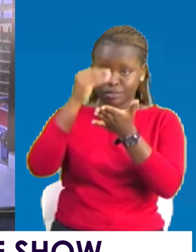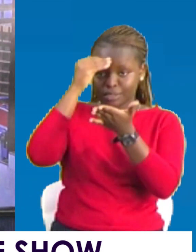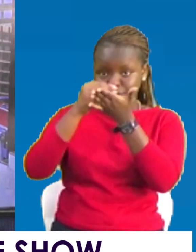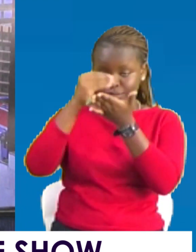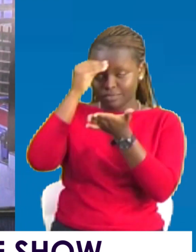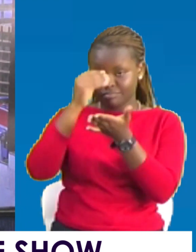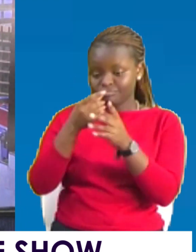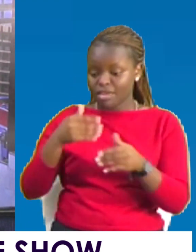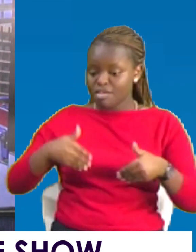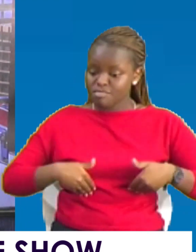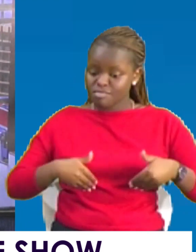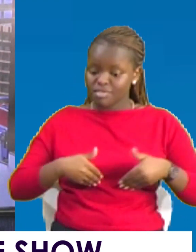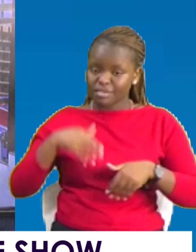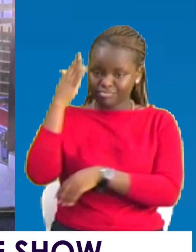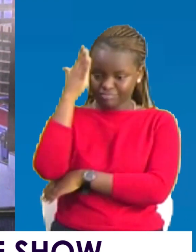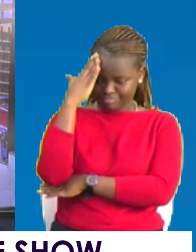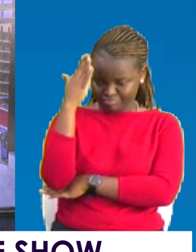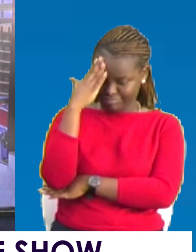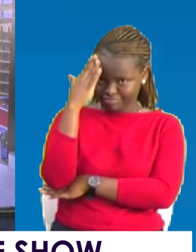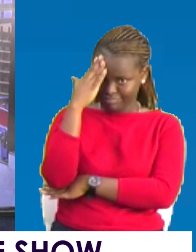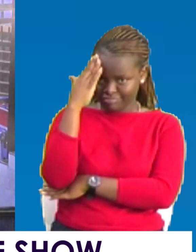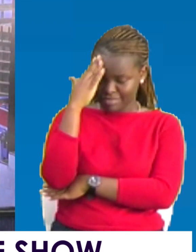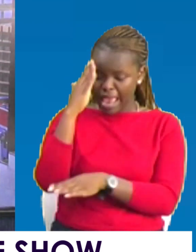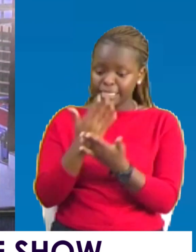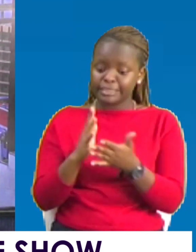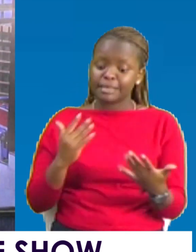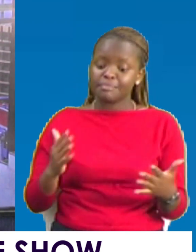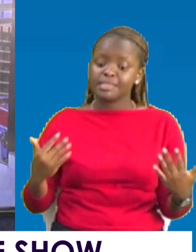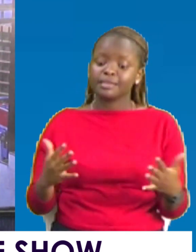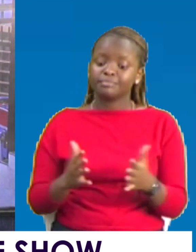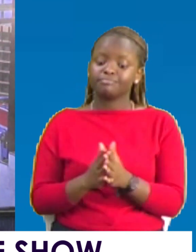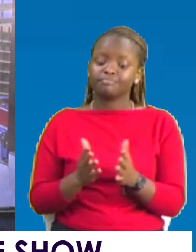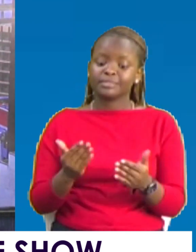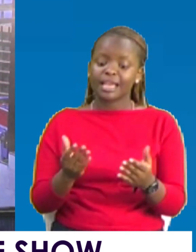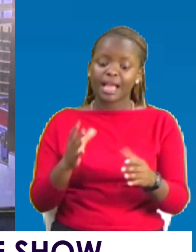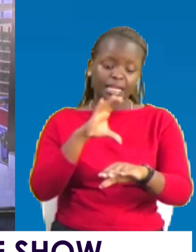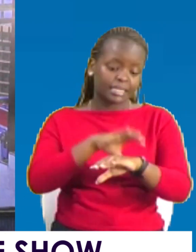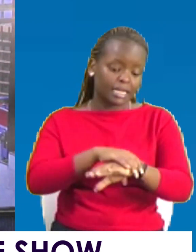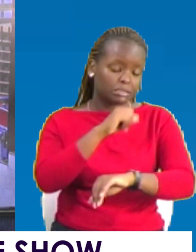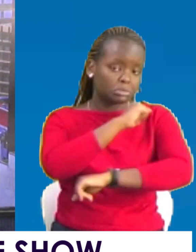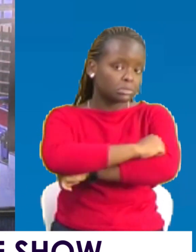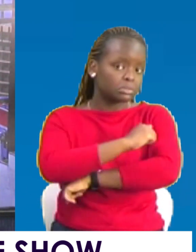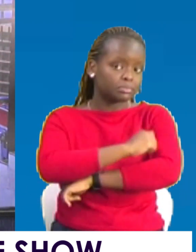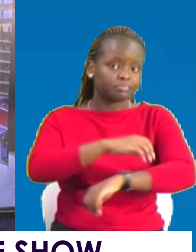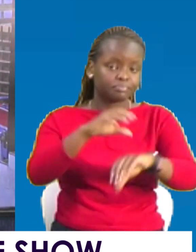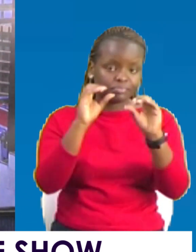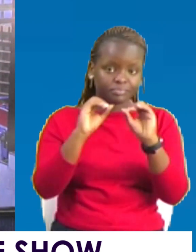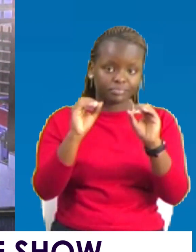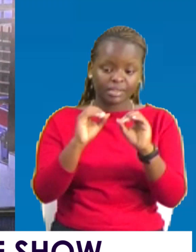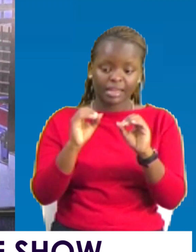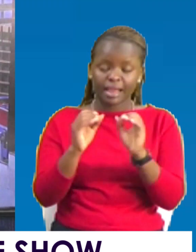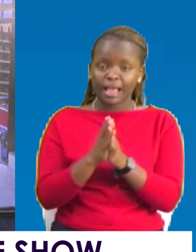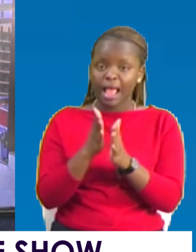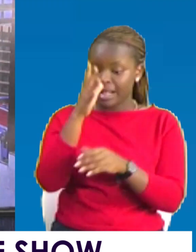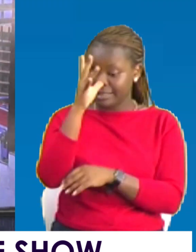youths have realized, these people have realized, there is something they are not getting into in schools. There is some kind of deception.